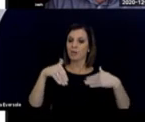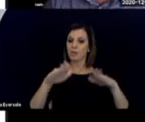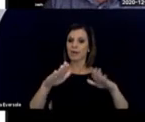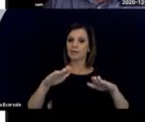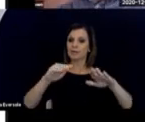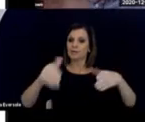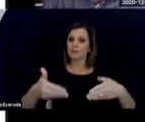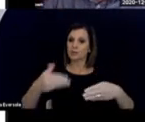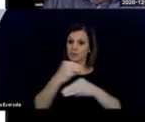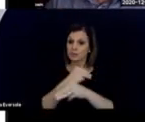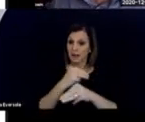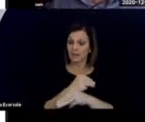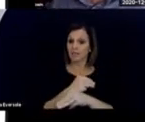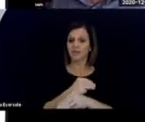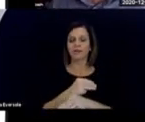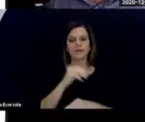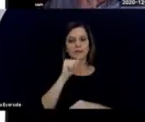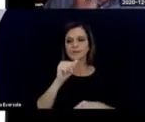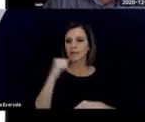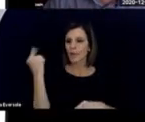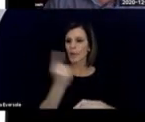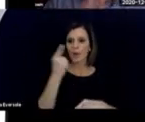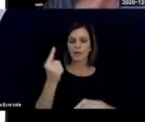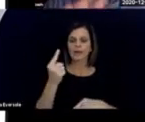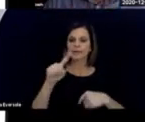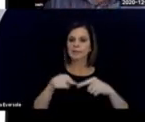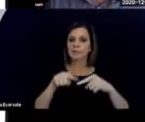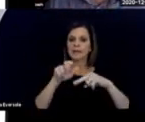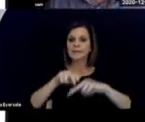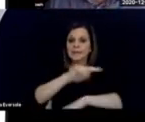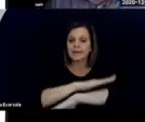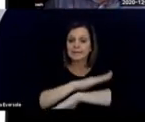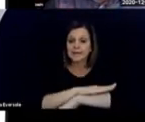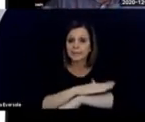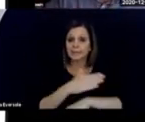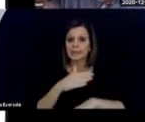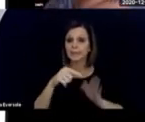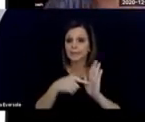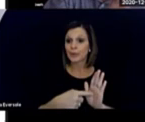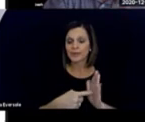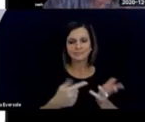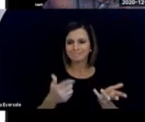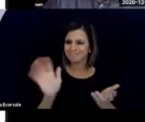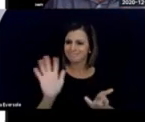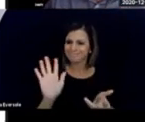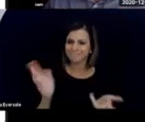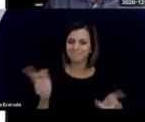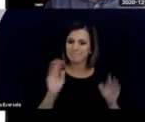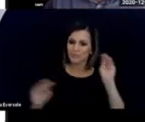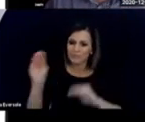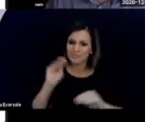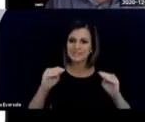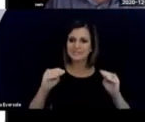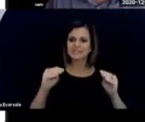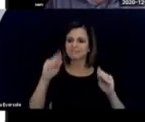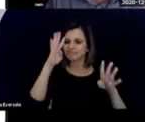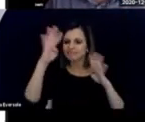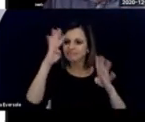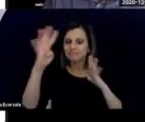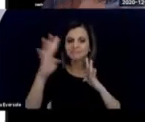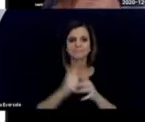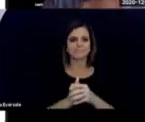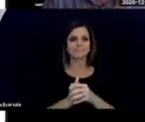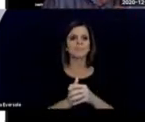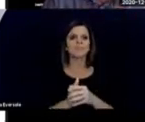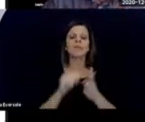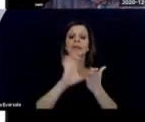It isn't just about sitting at a table. Calendars and schedules, surveying the past and anticipating the future.